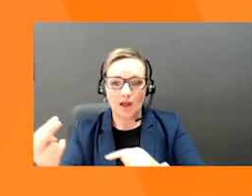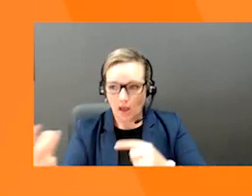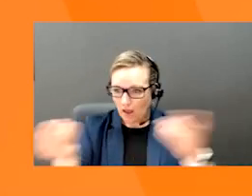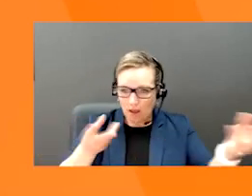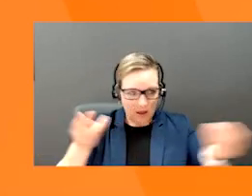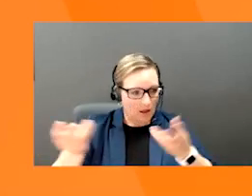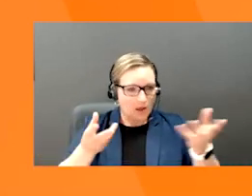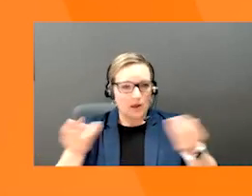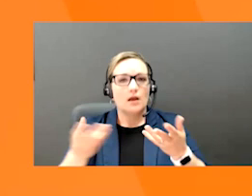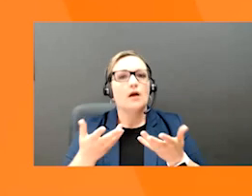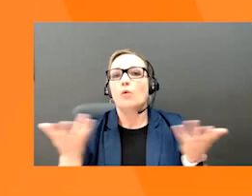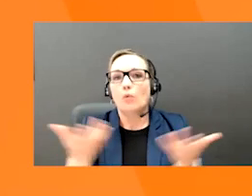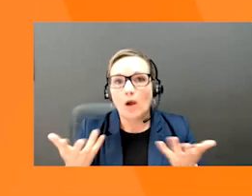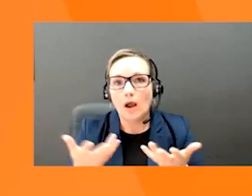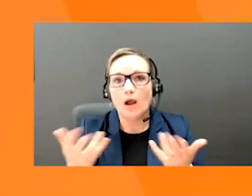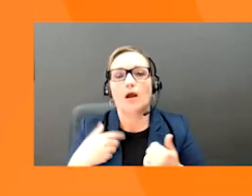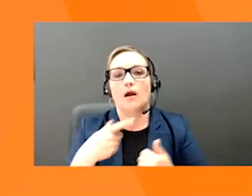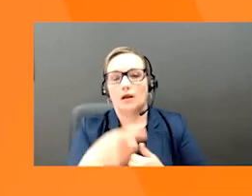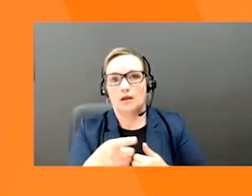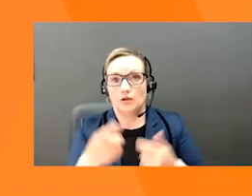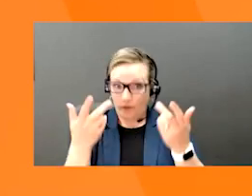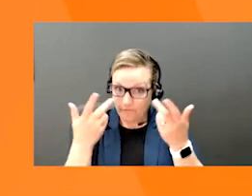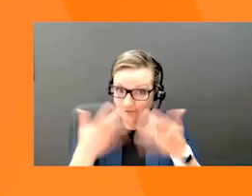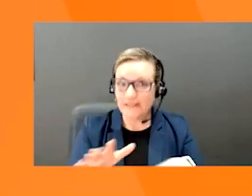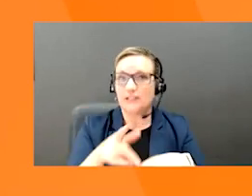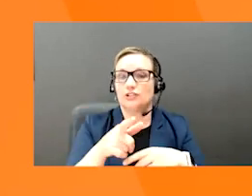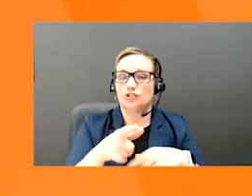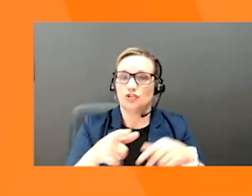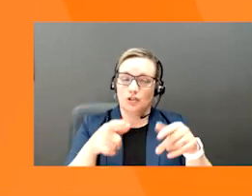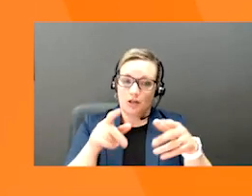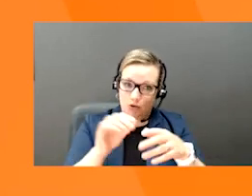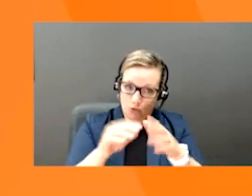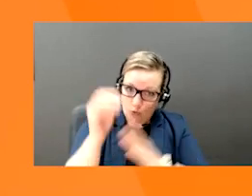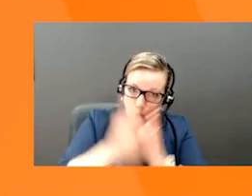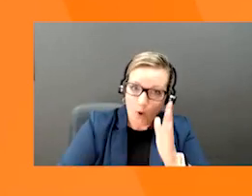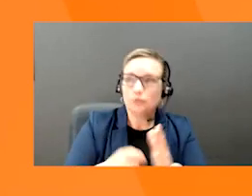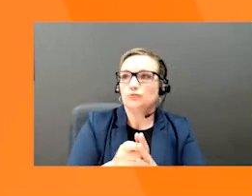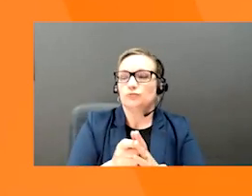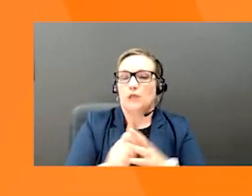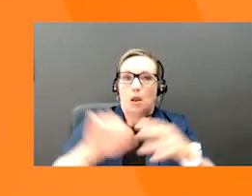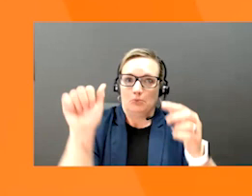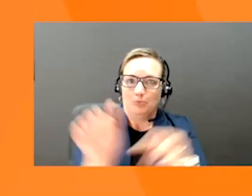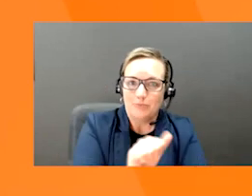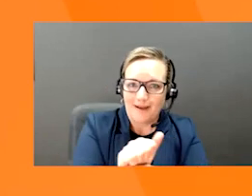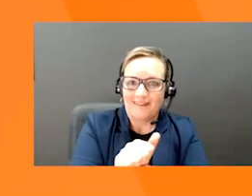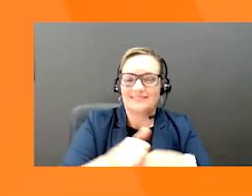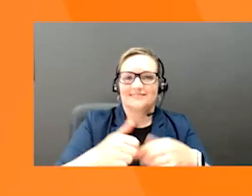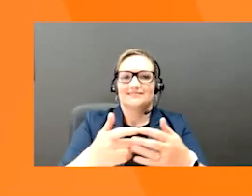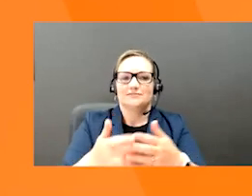again are making sure you've done this, you've practiced it, but that you also have the elements of